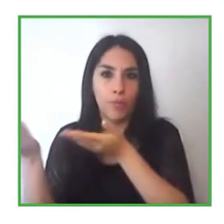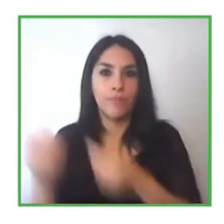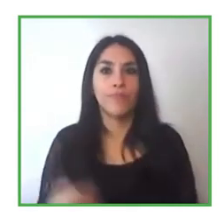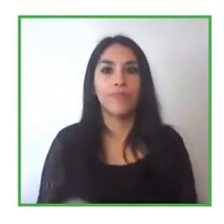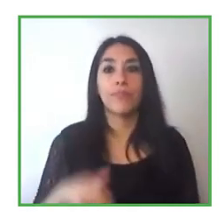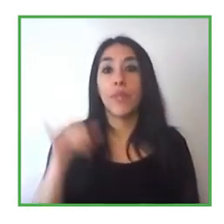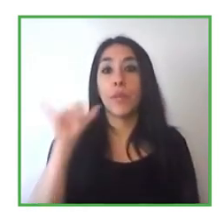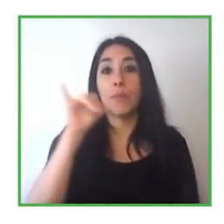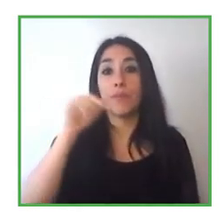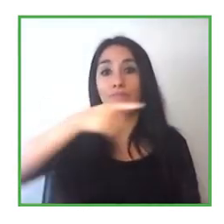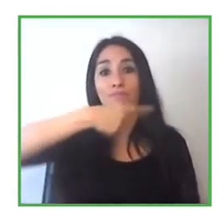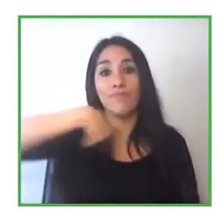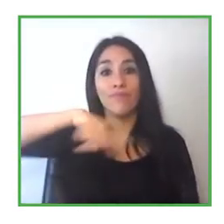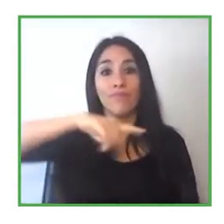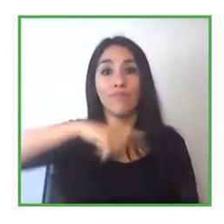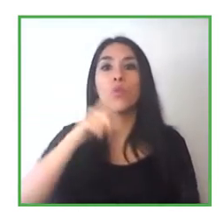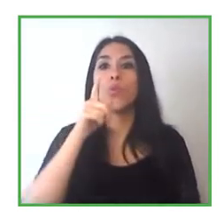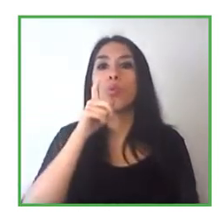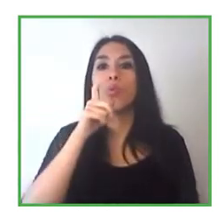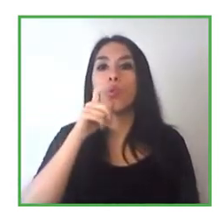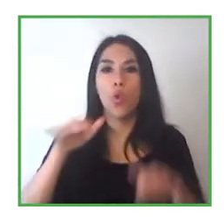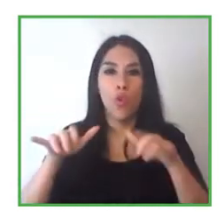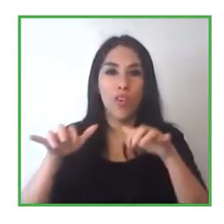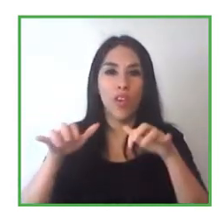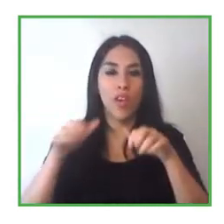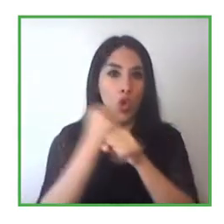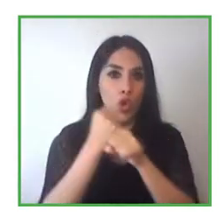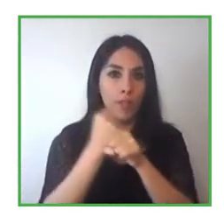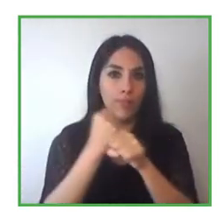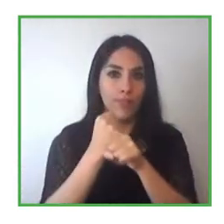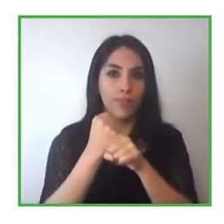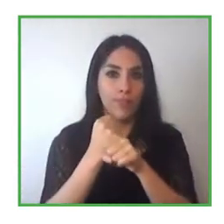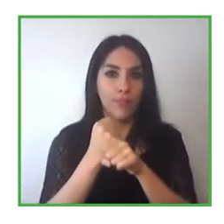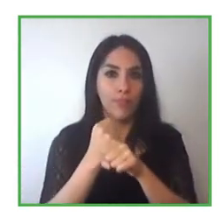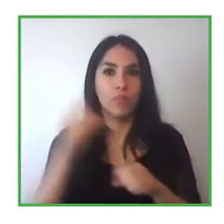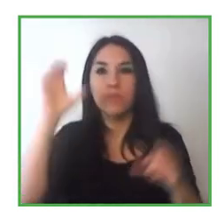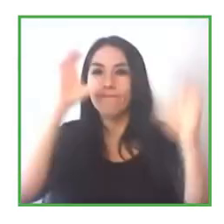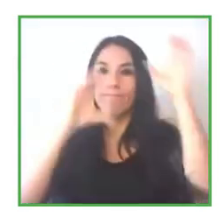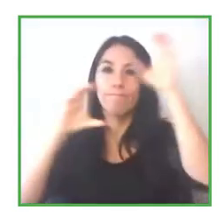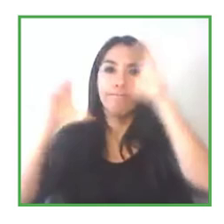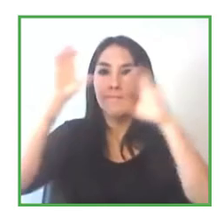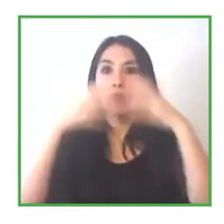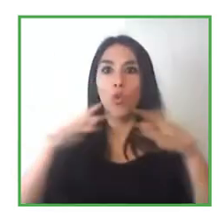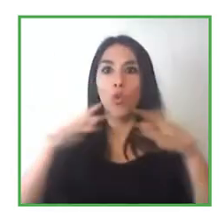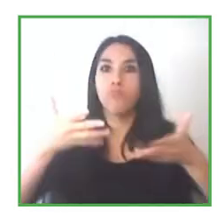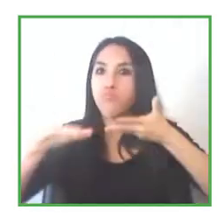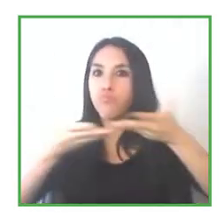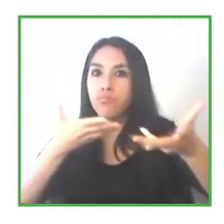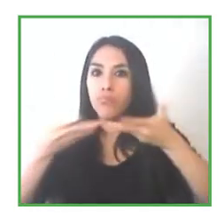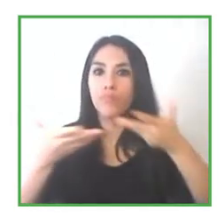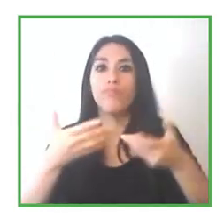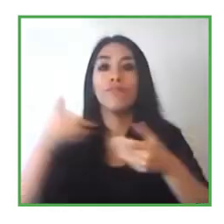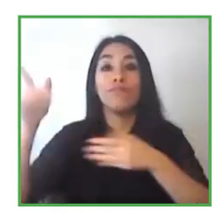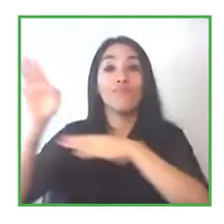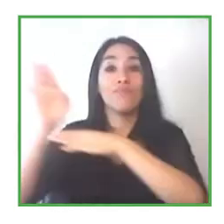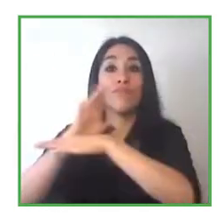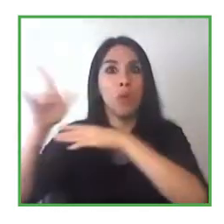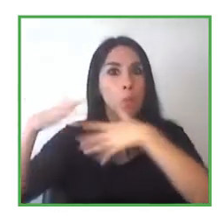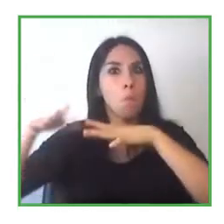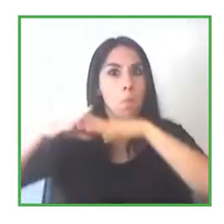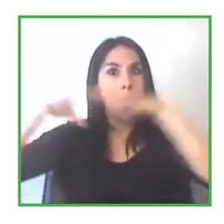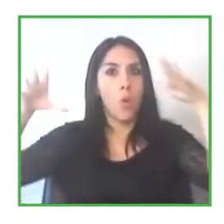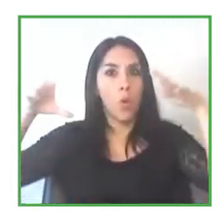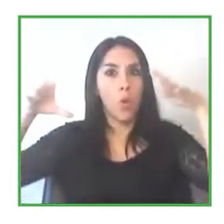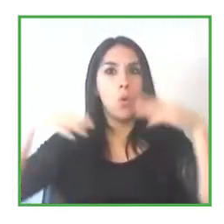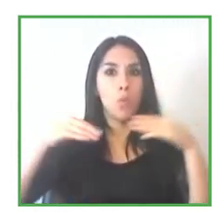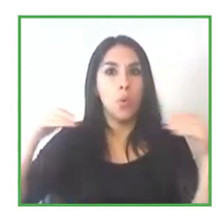and which what we want to do is to make big agreements with big companies that have hundreds of uh job